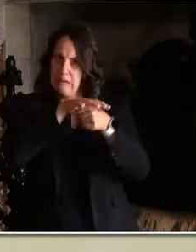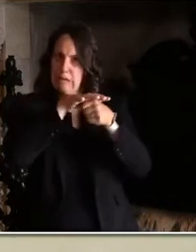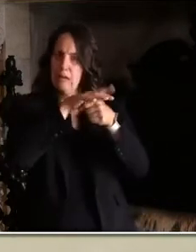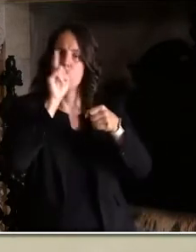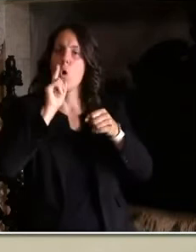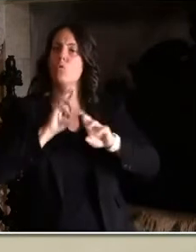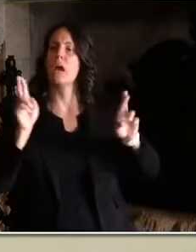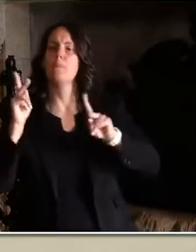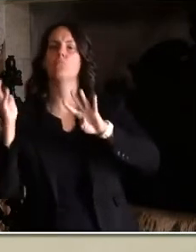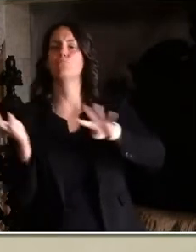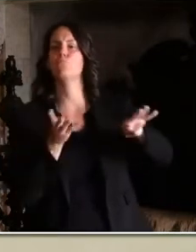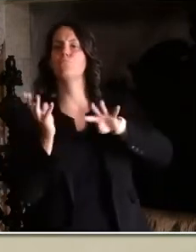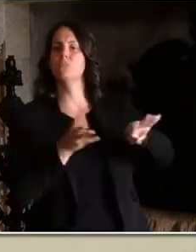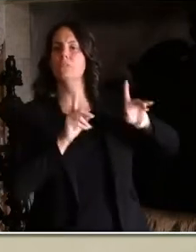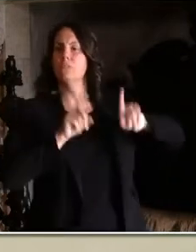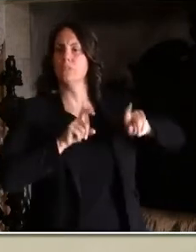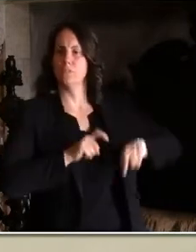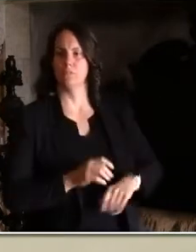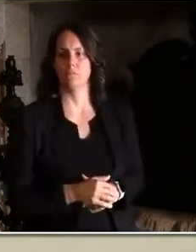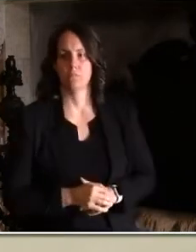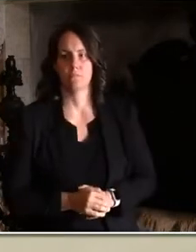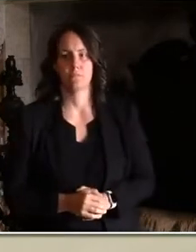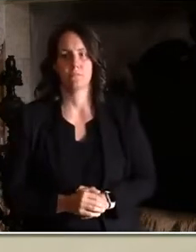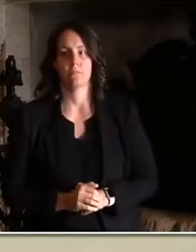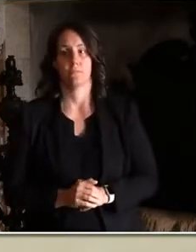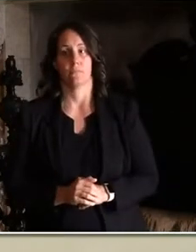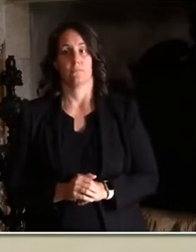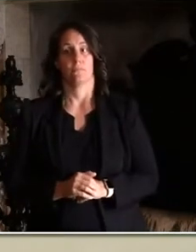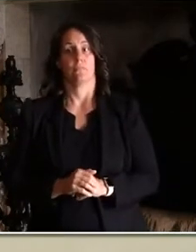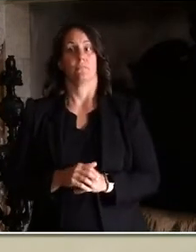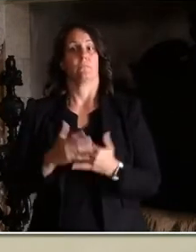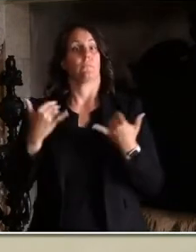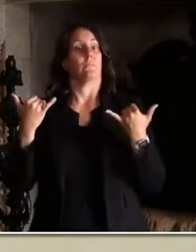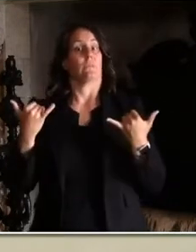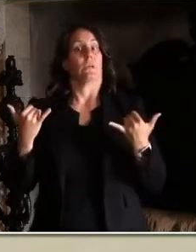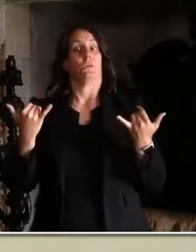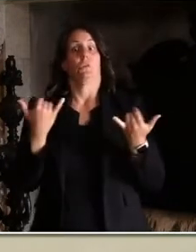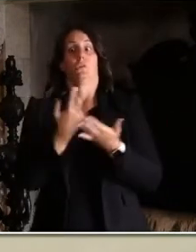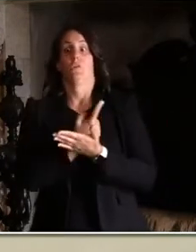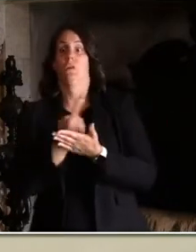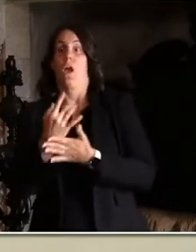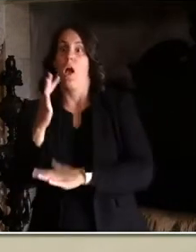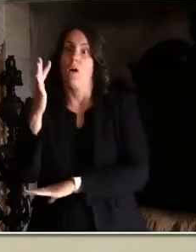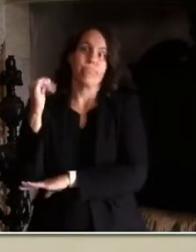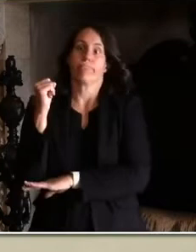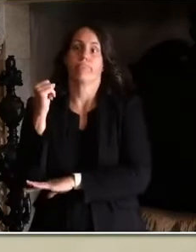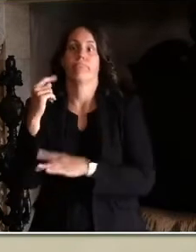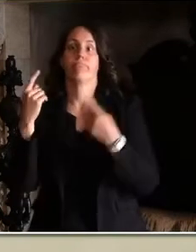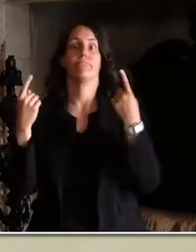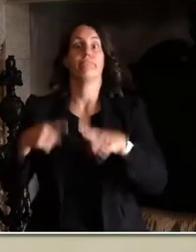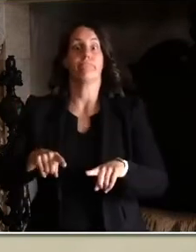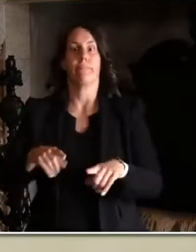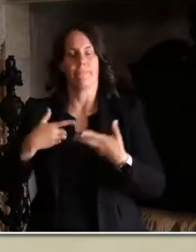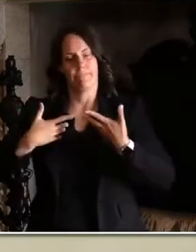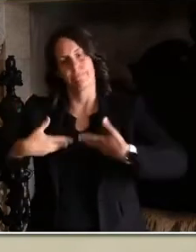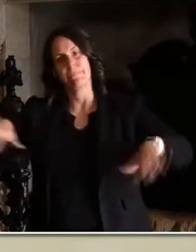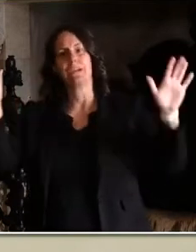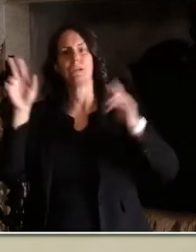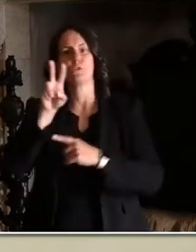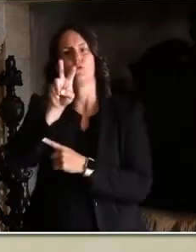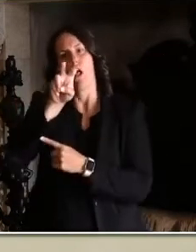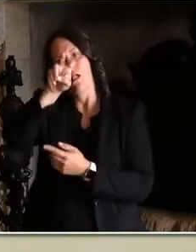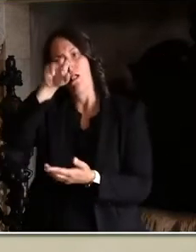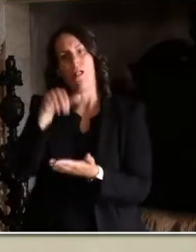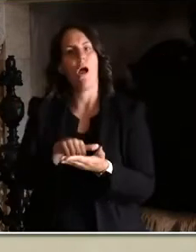Wisconsin National Guard-supported sites. More than 50,000 of those tests have come at the Alliant Energy Center in Madison